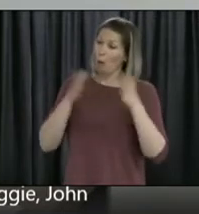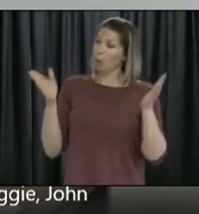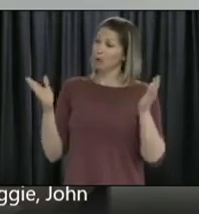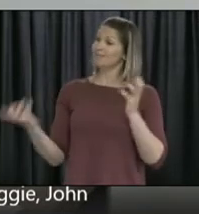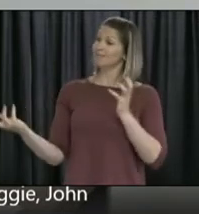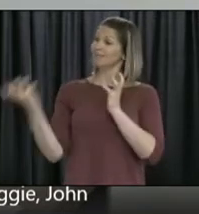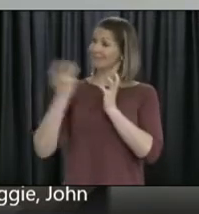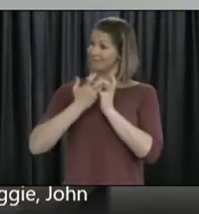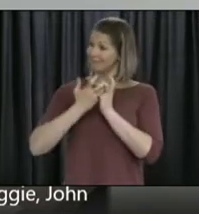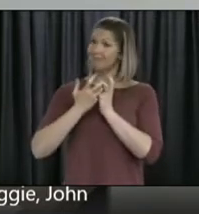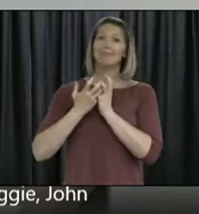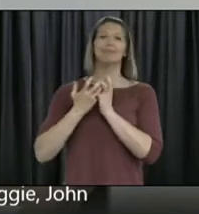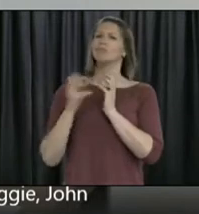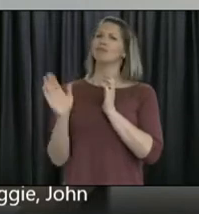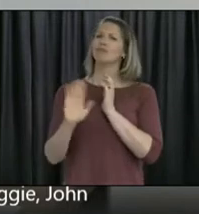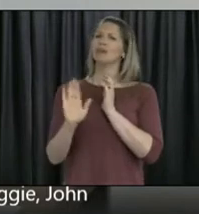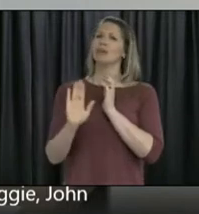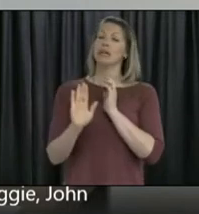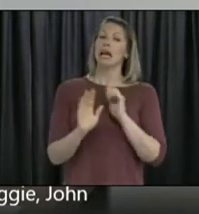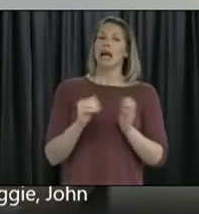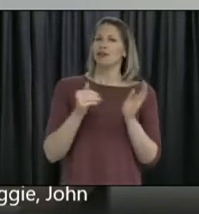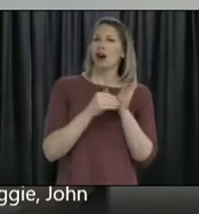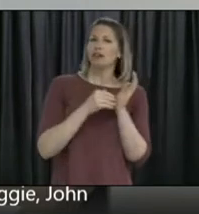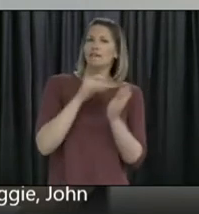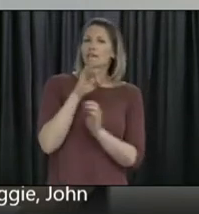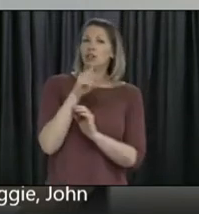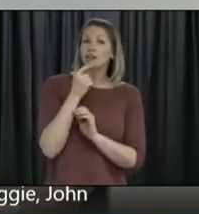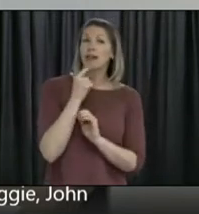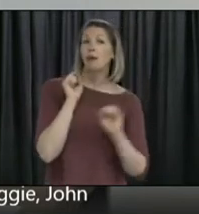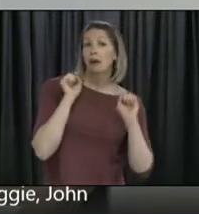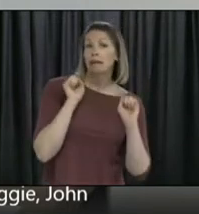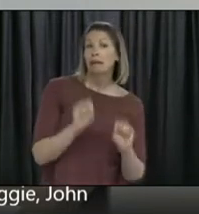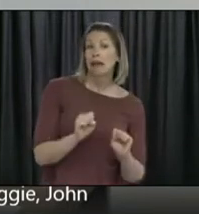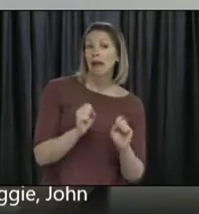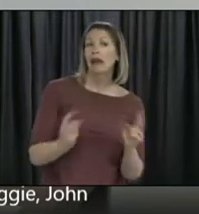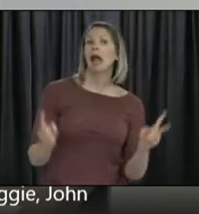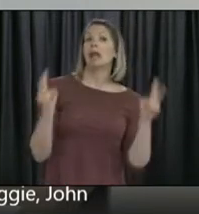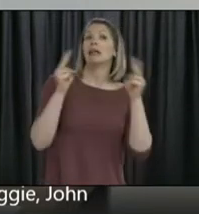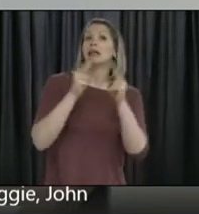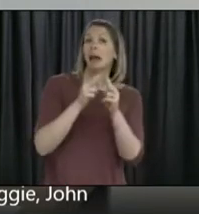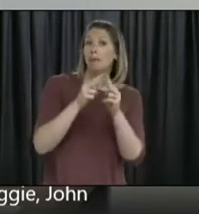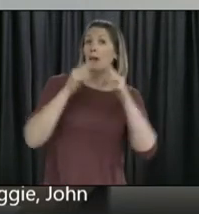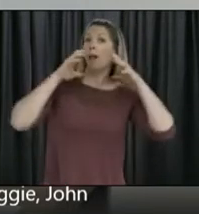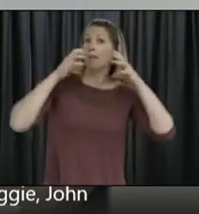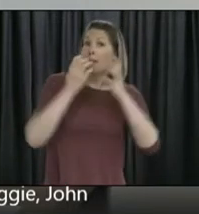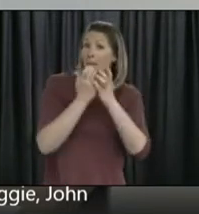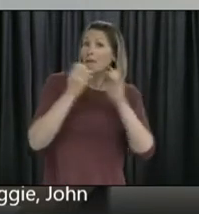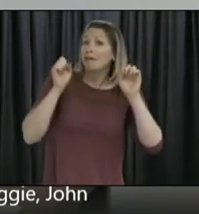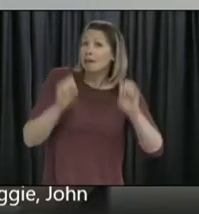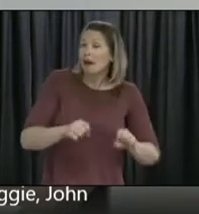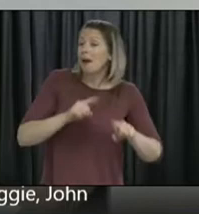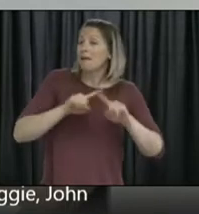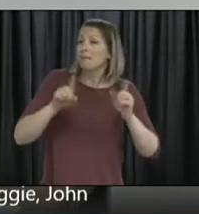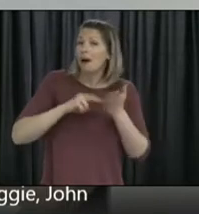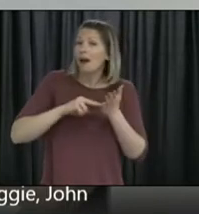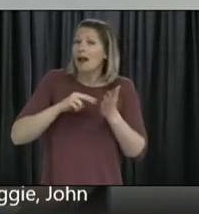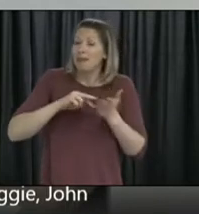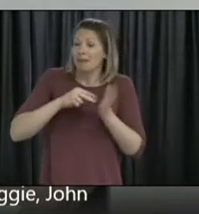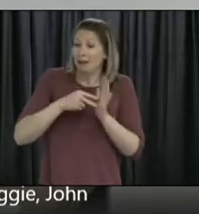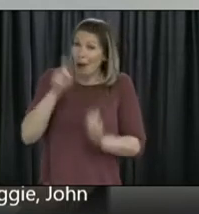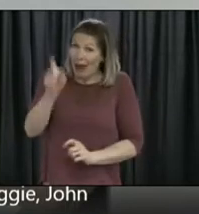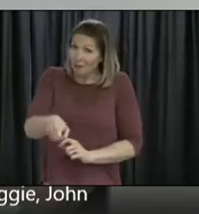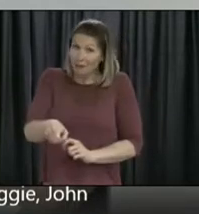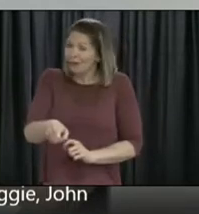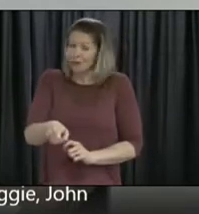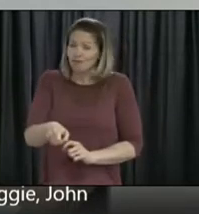just because you can expand your bubble doesn't mean to say that's necessarily the best thing for you to do. So, you know,